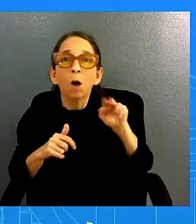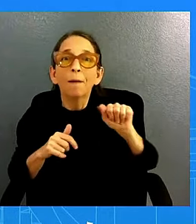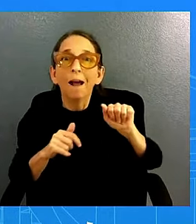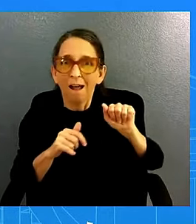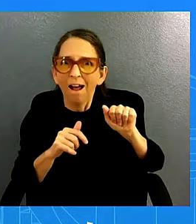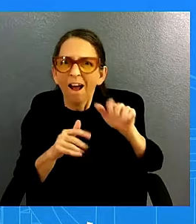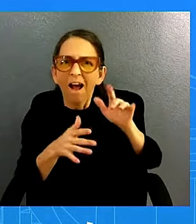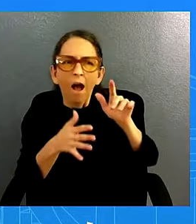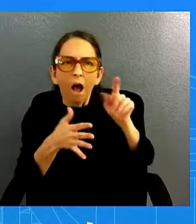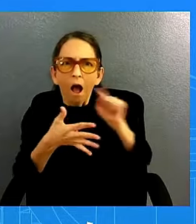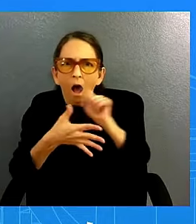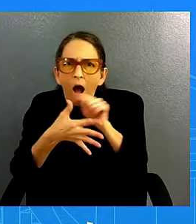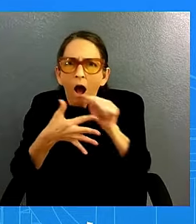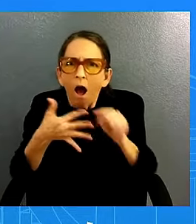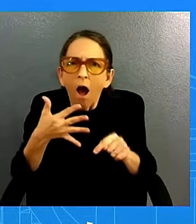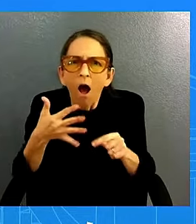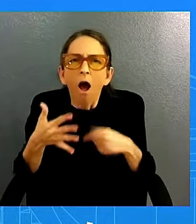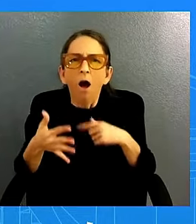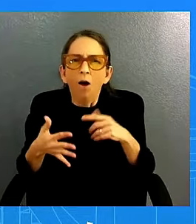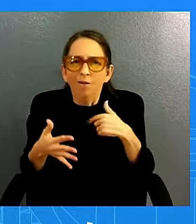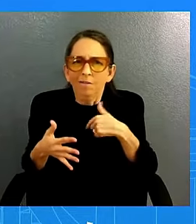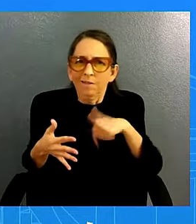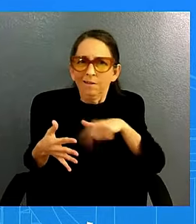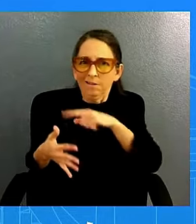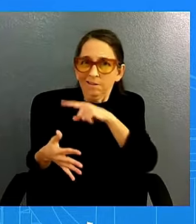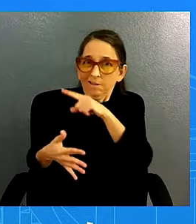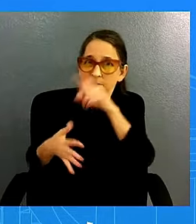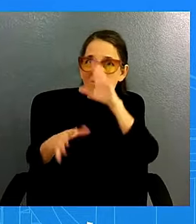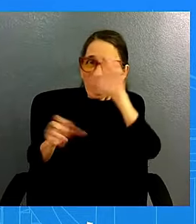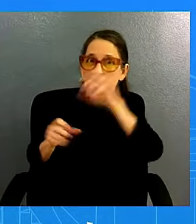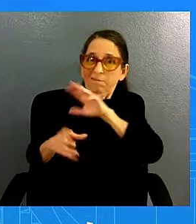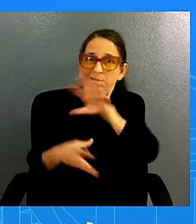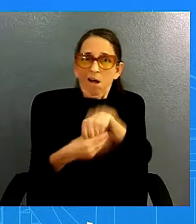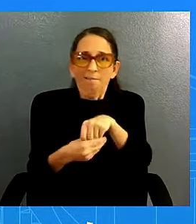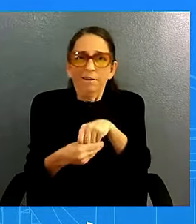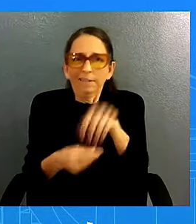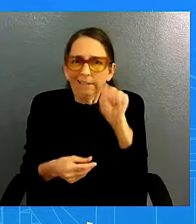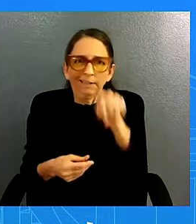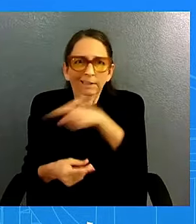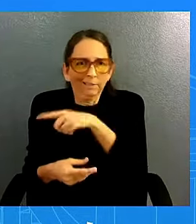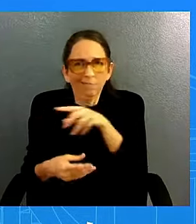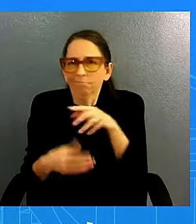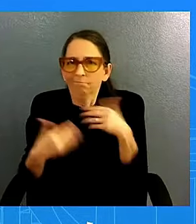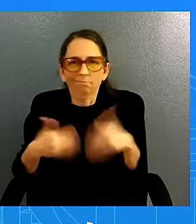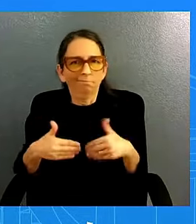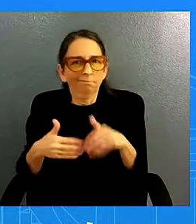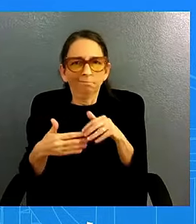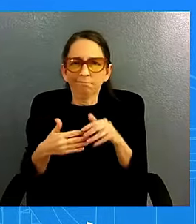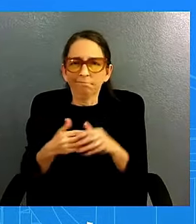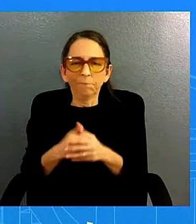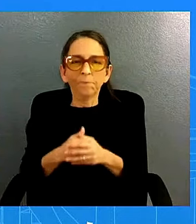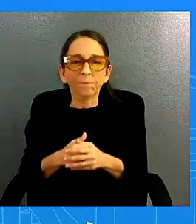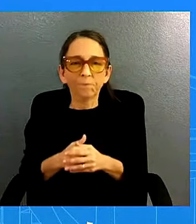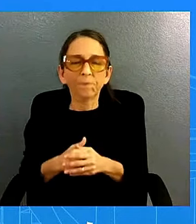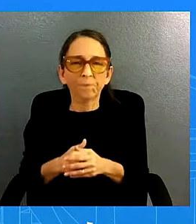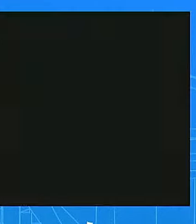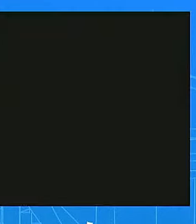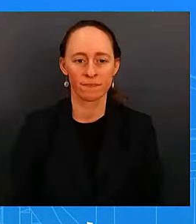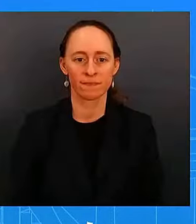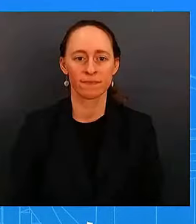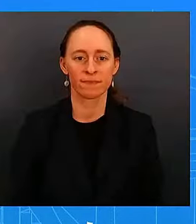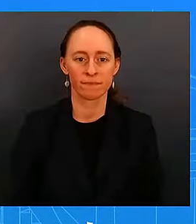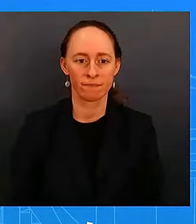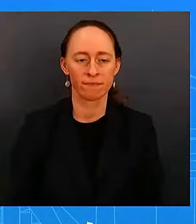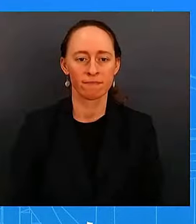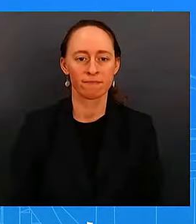president's fingerprints are on these results uh thanks for being here um vice president Harris um has a you know housing